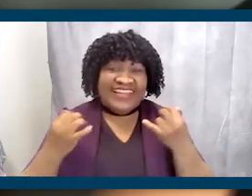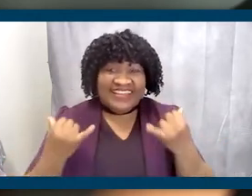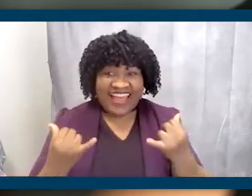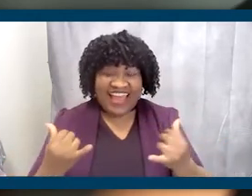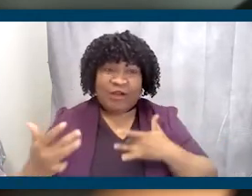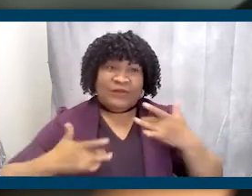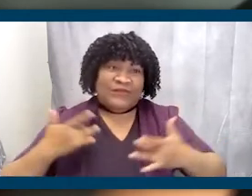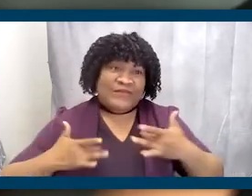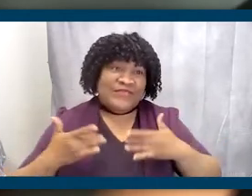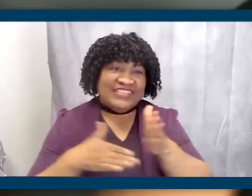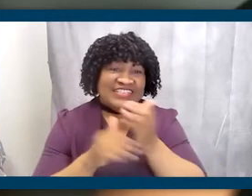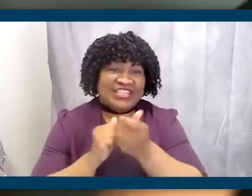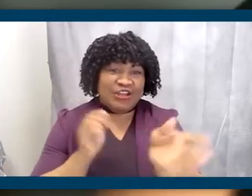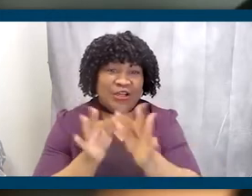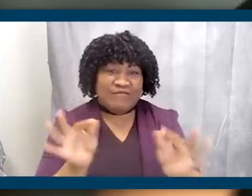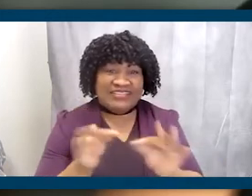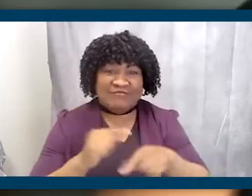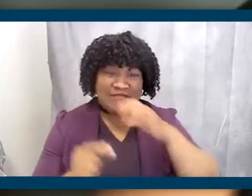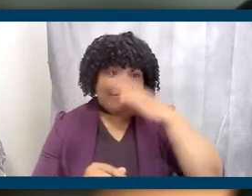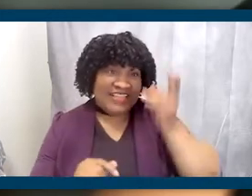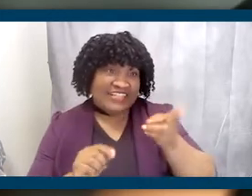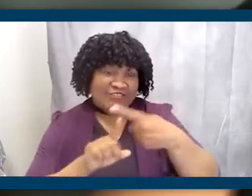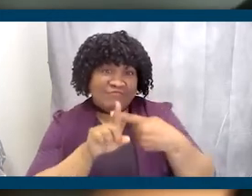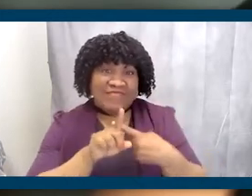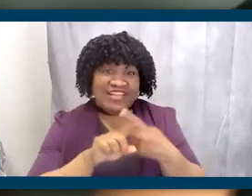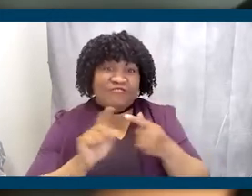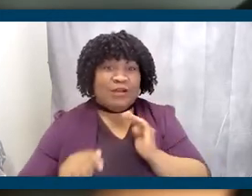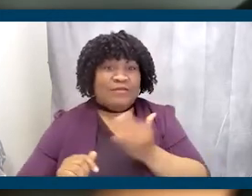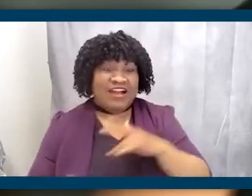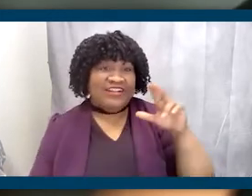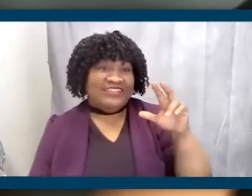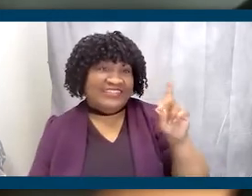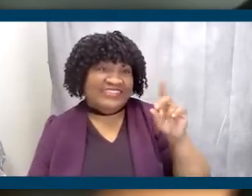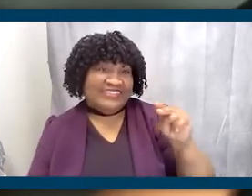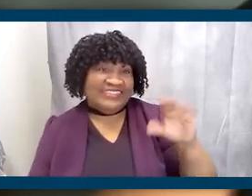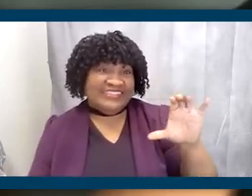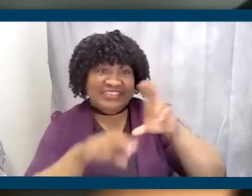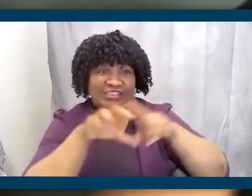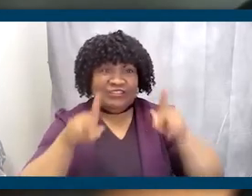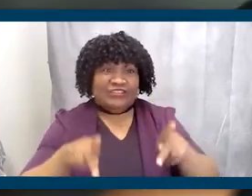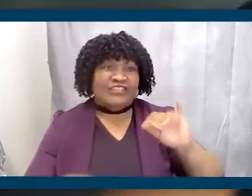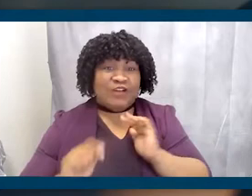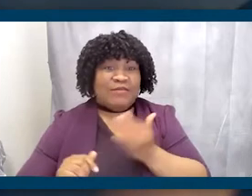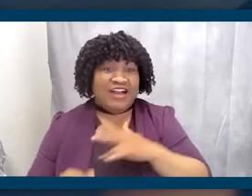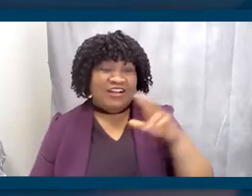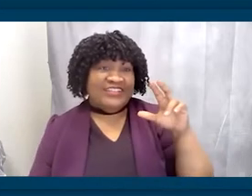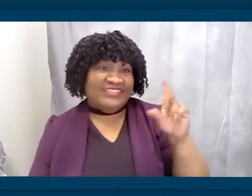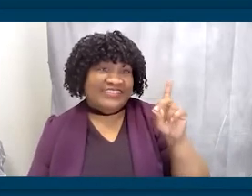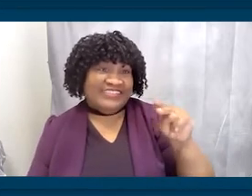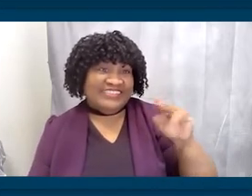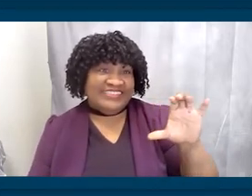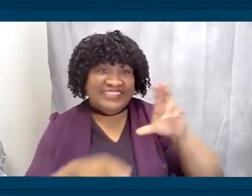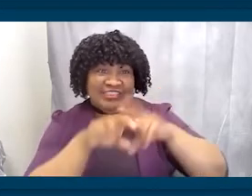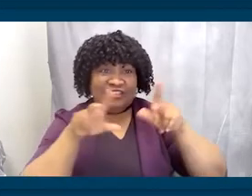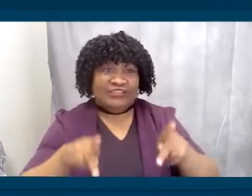I'm delighted to share a message about Black History Month from our National DNC Chair, Jamie Harrison. Hello, folks.